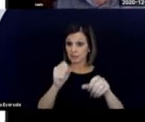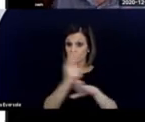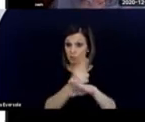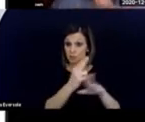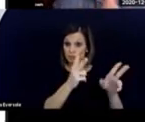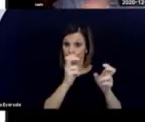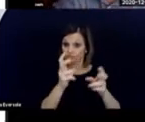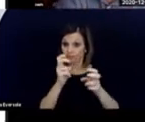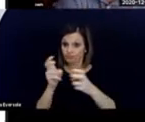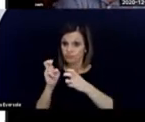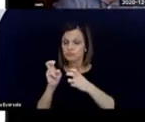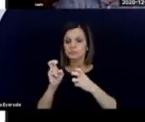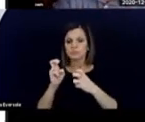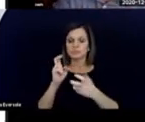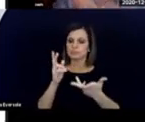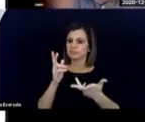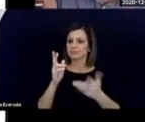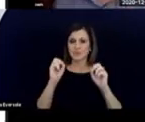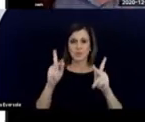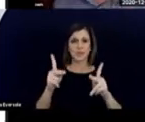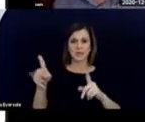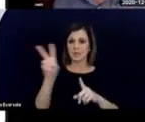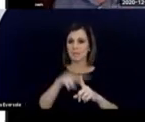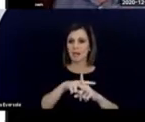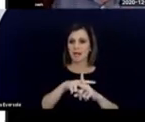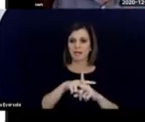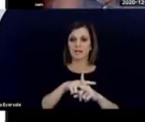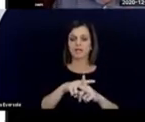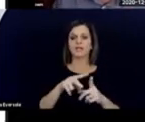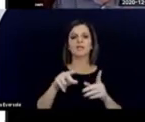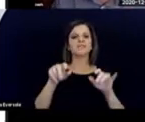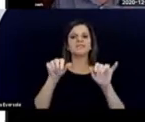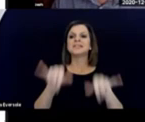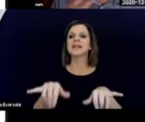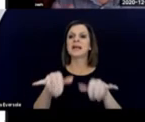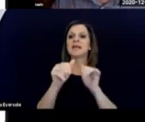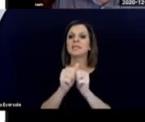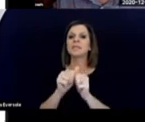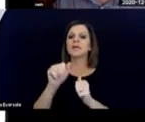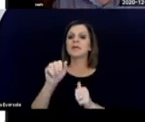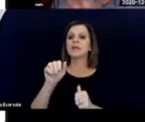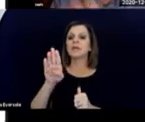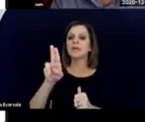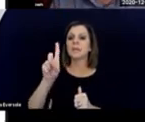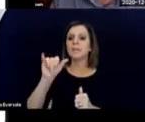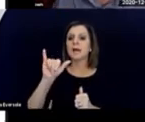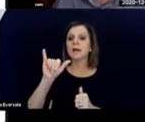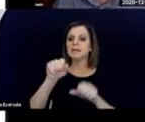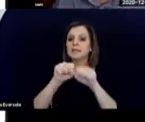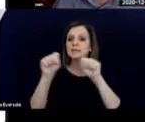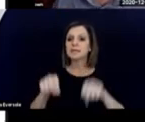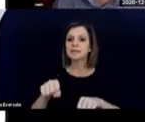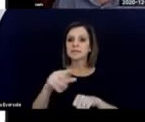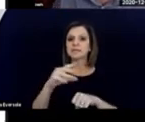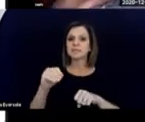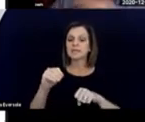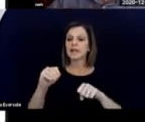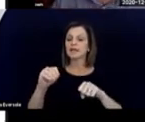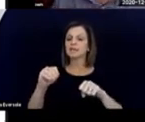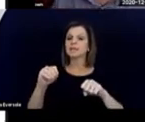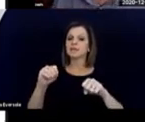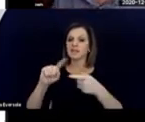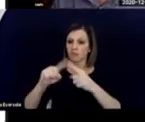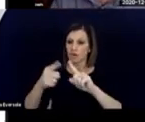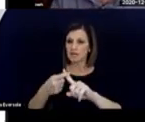bring in. Well, okay, buddy systems and circle of friends weren't devised specifically for children with deaf-blindness. But